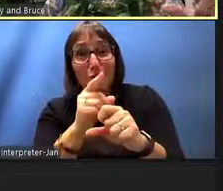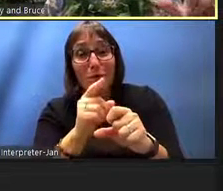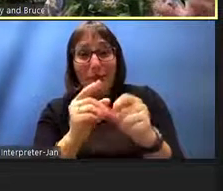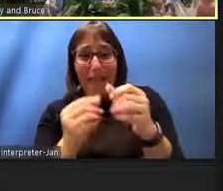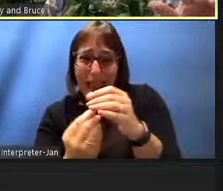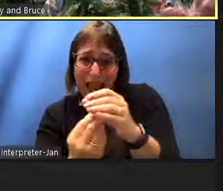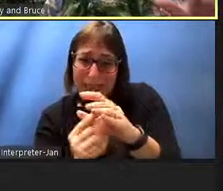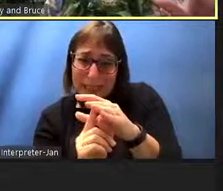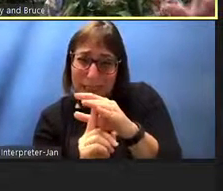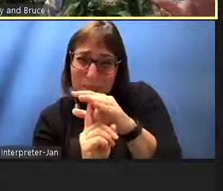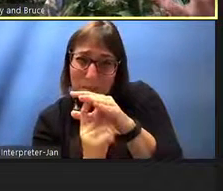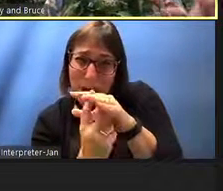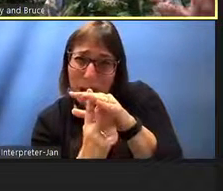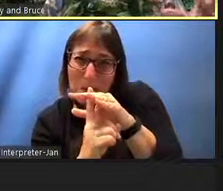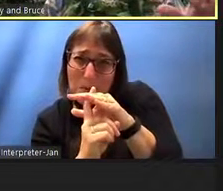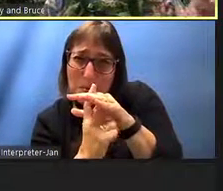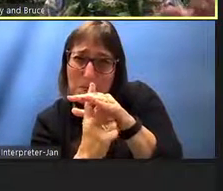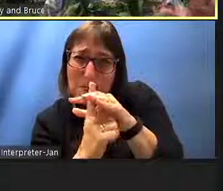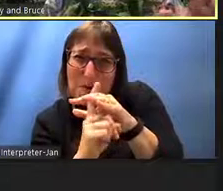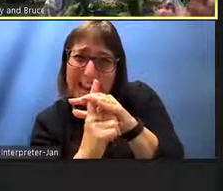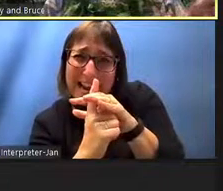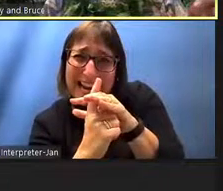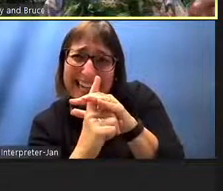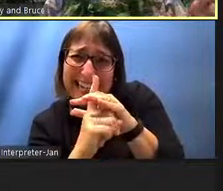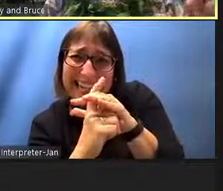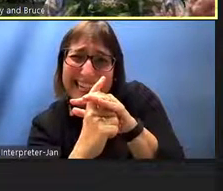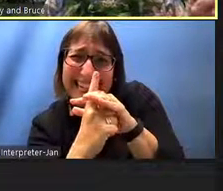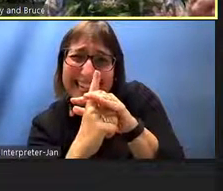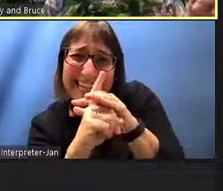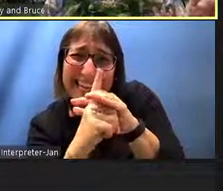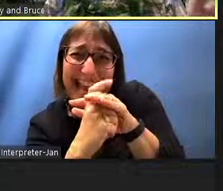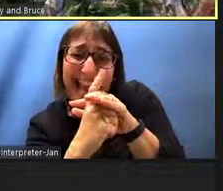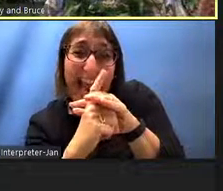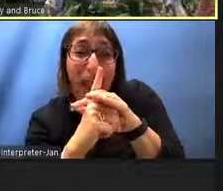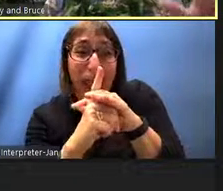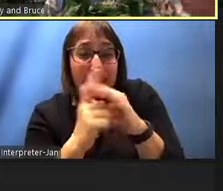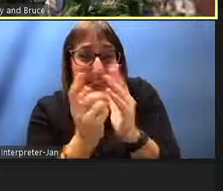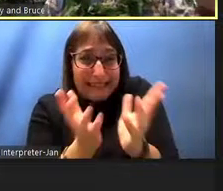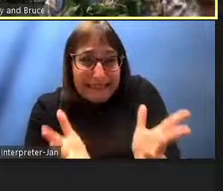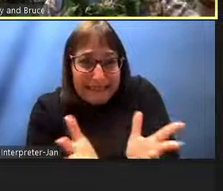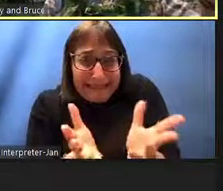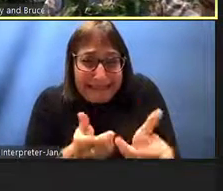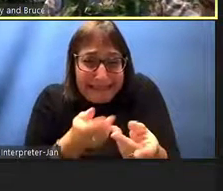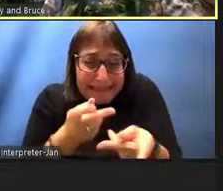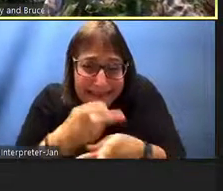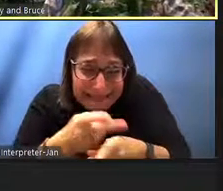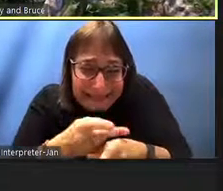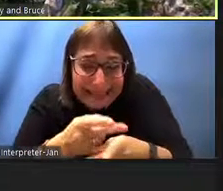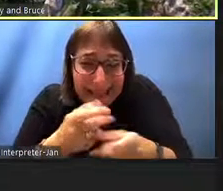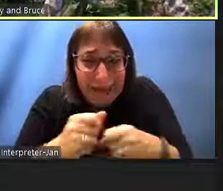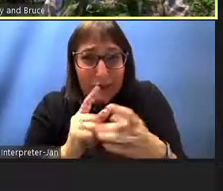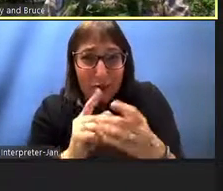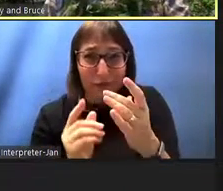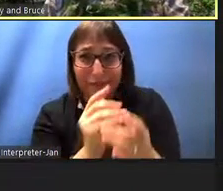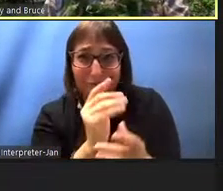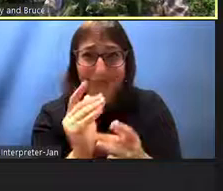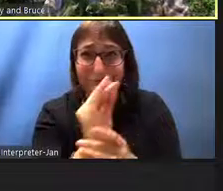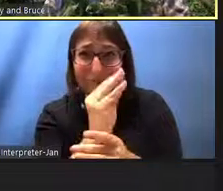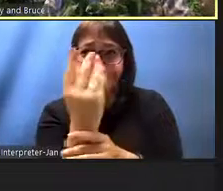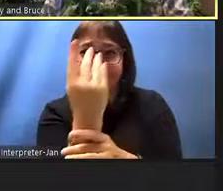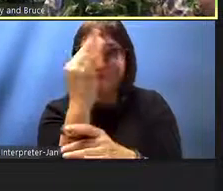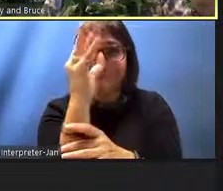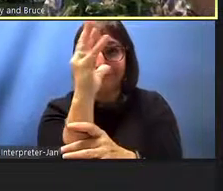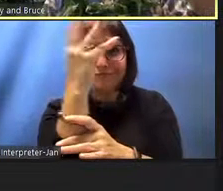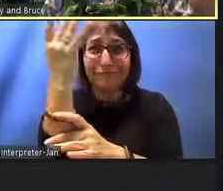little um uh start of that co-op tree and how it turns into a core